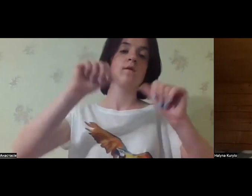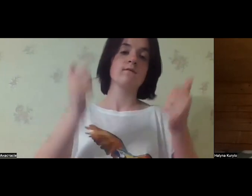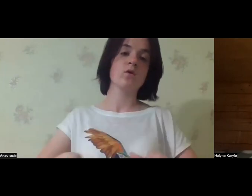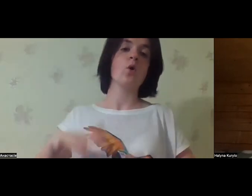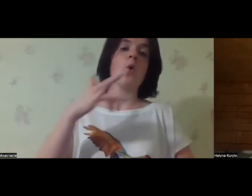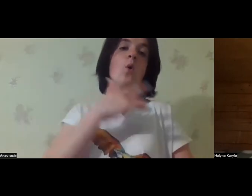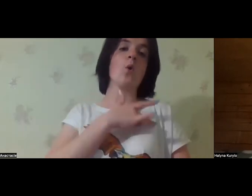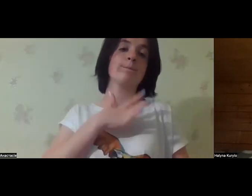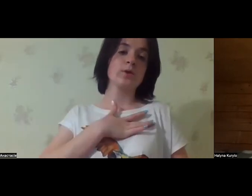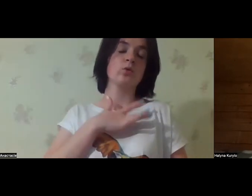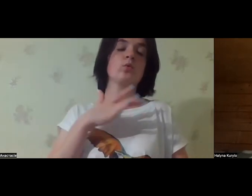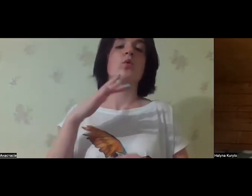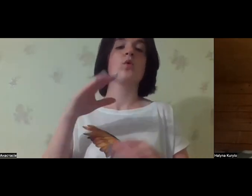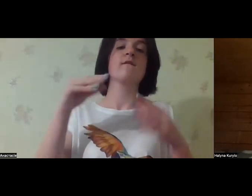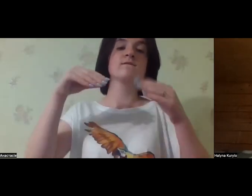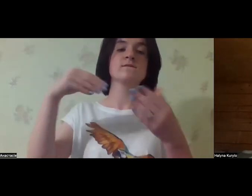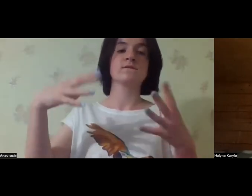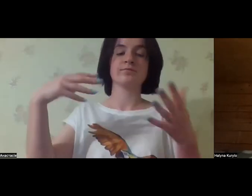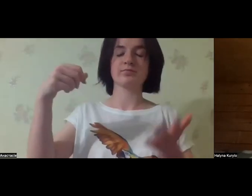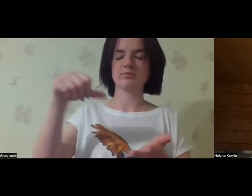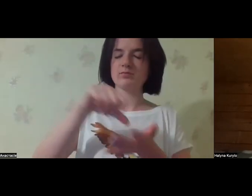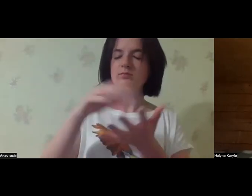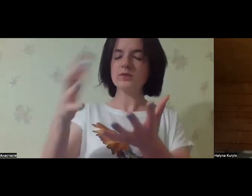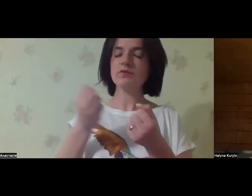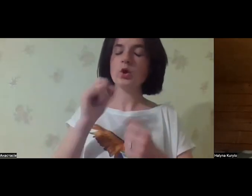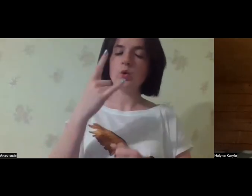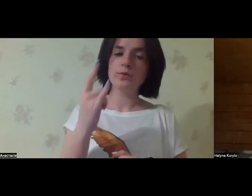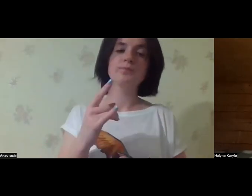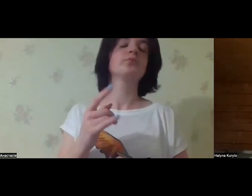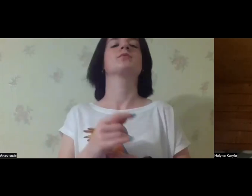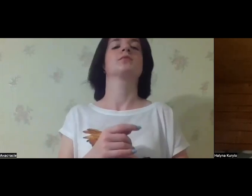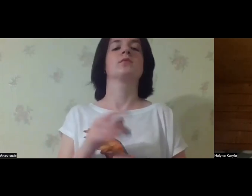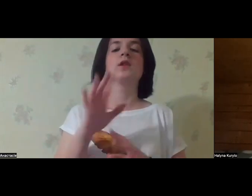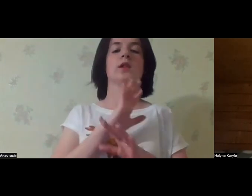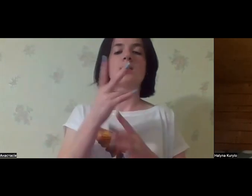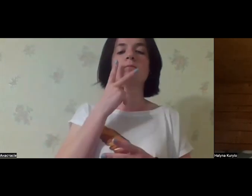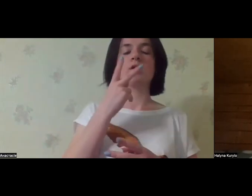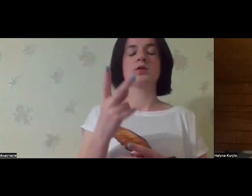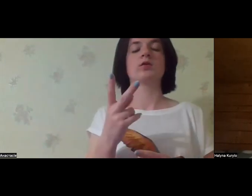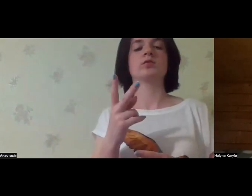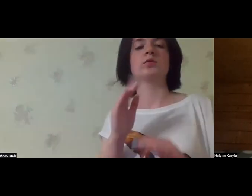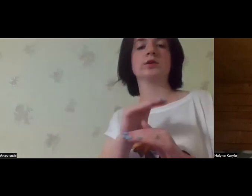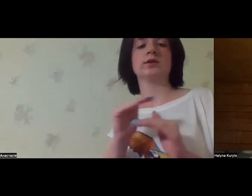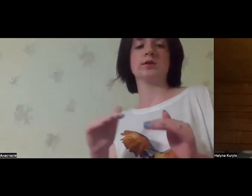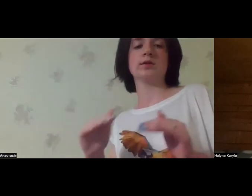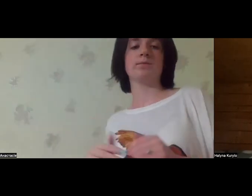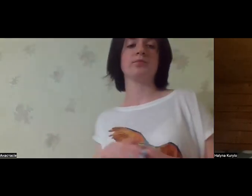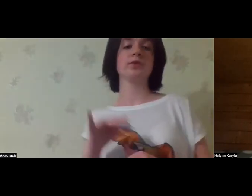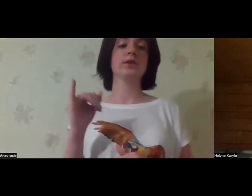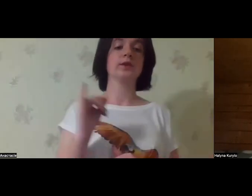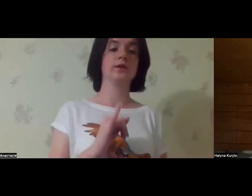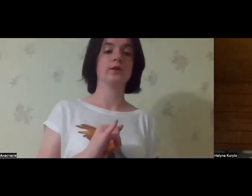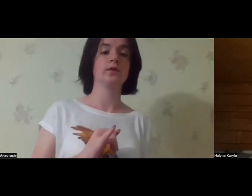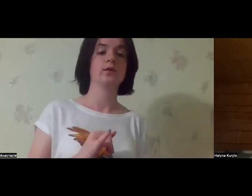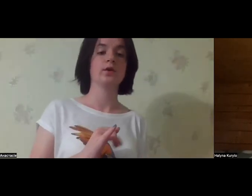who have been there for one year, for 18 months already. And even those who are on the waiting list, not only for